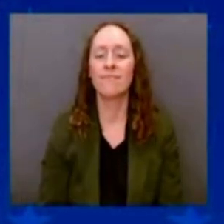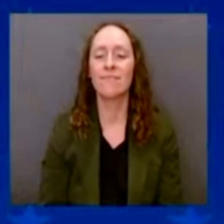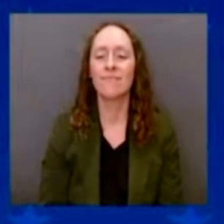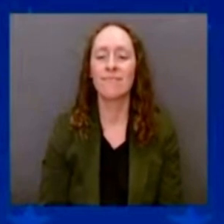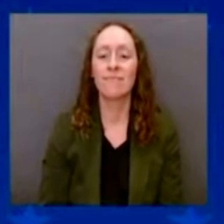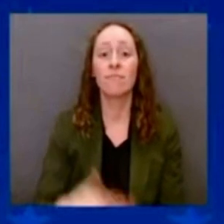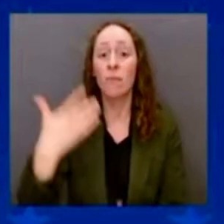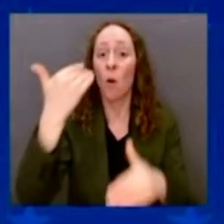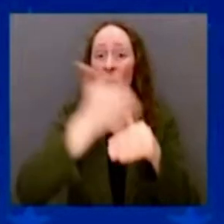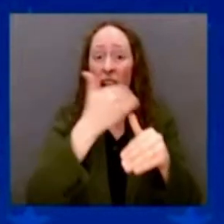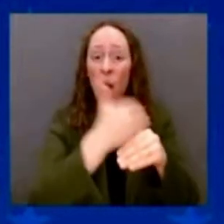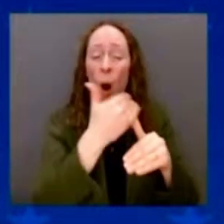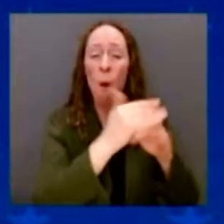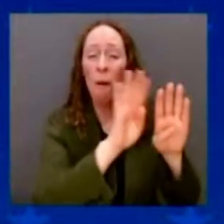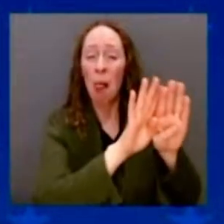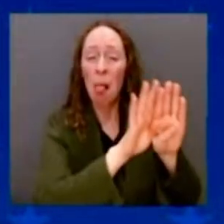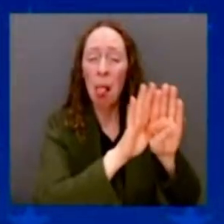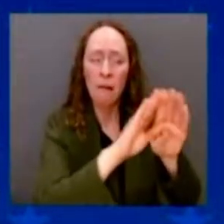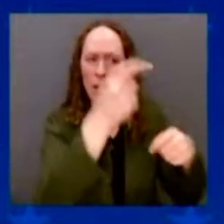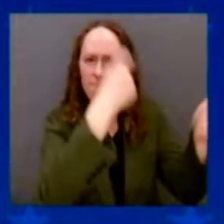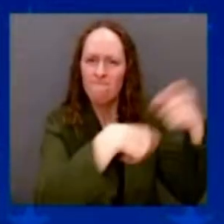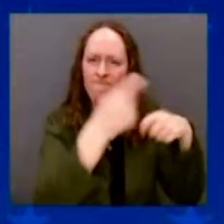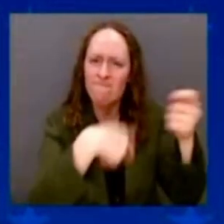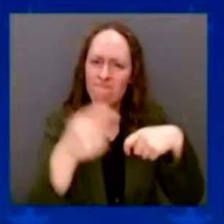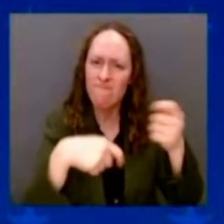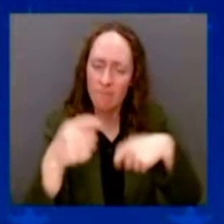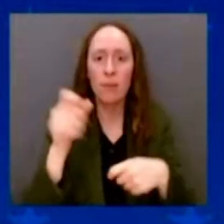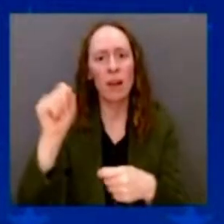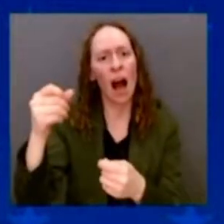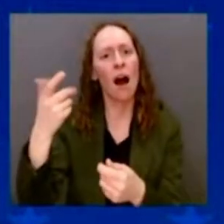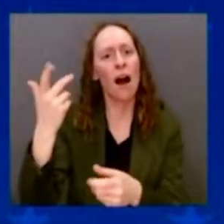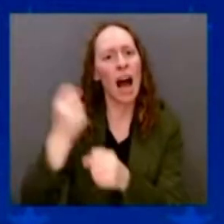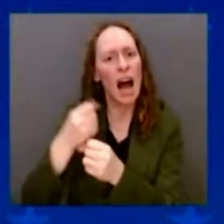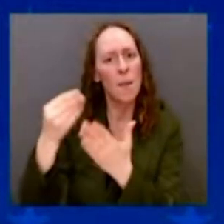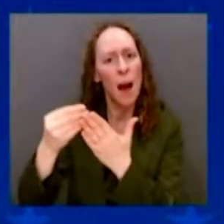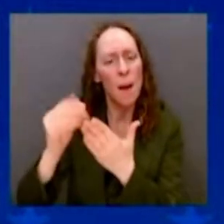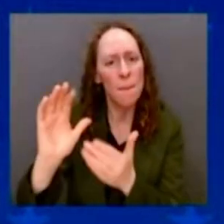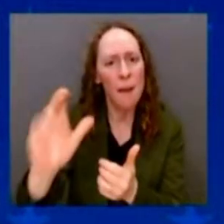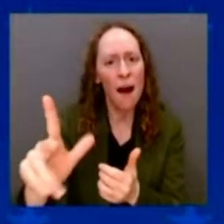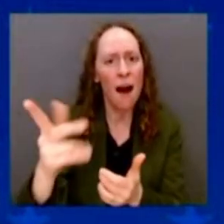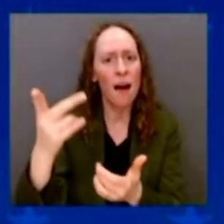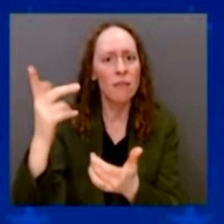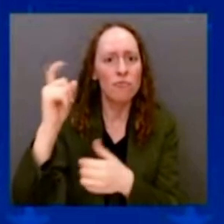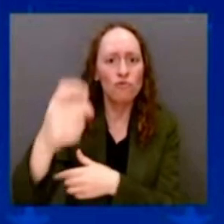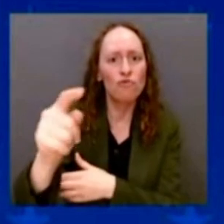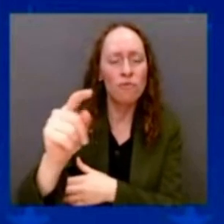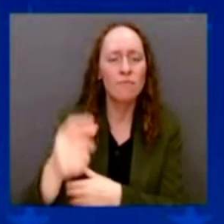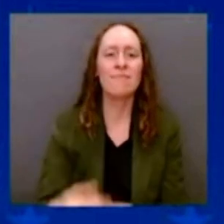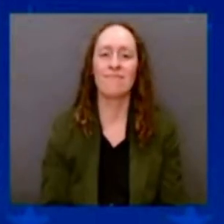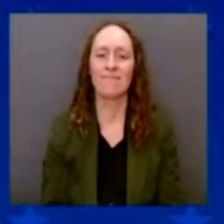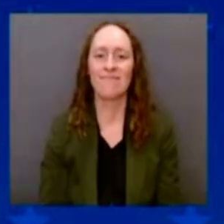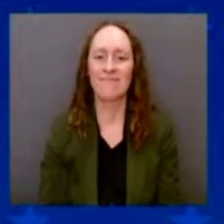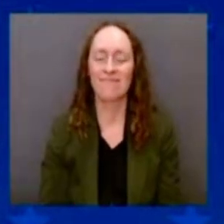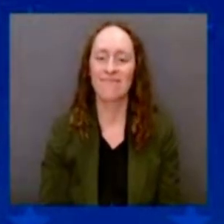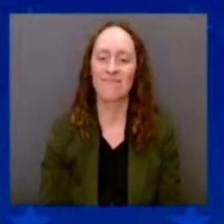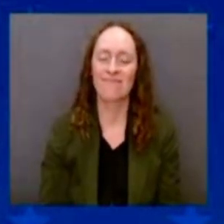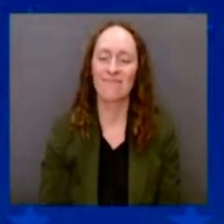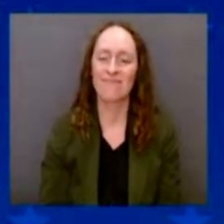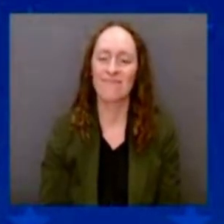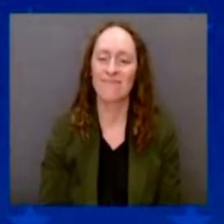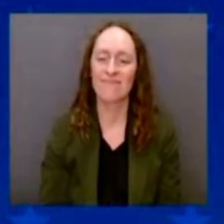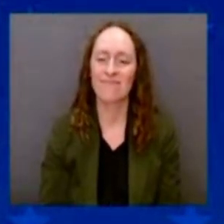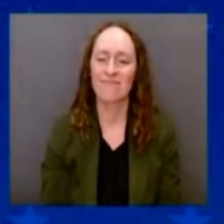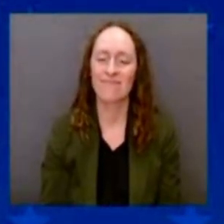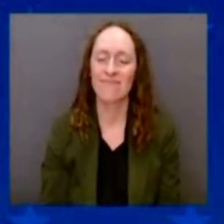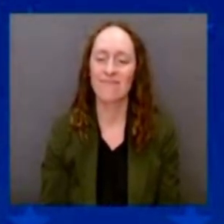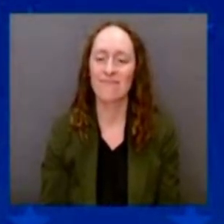I gathered together leaders from American autoworkers in the South Lawn of the White House, all American manufacturers. And it was two years — a